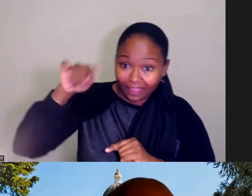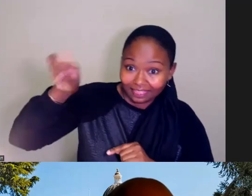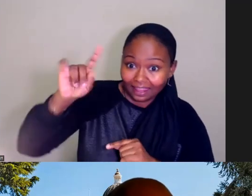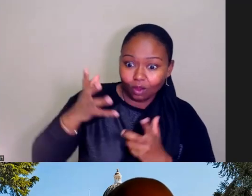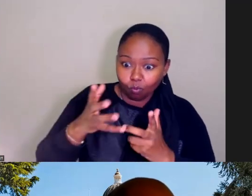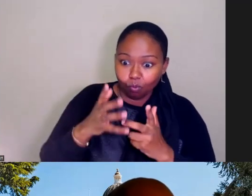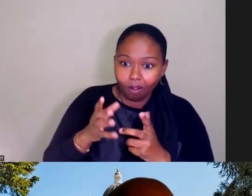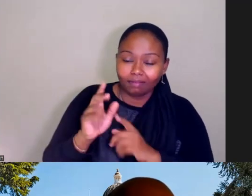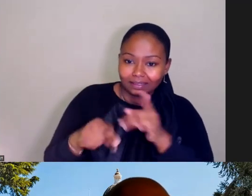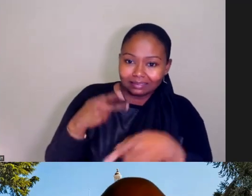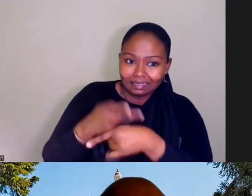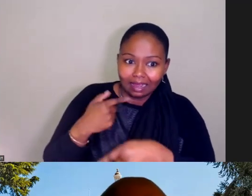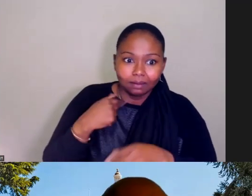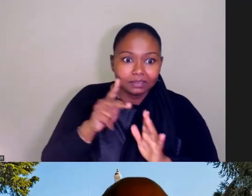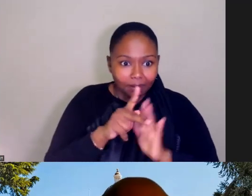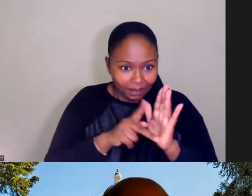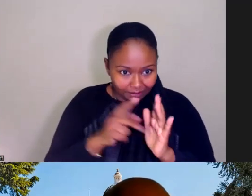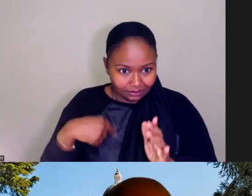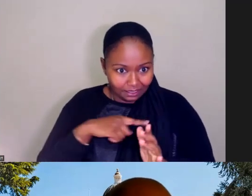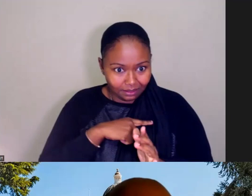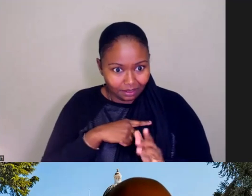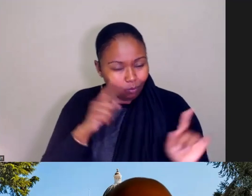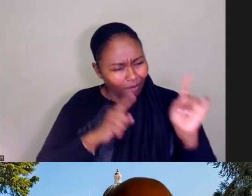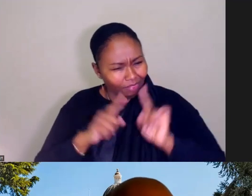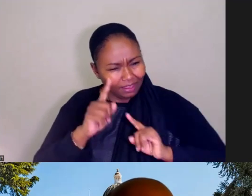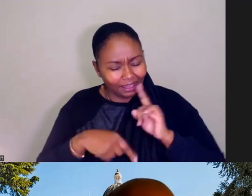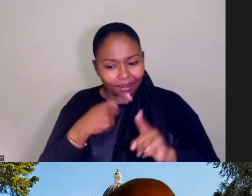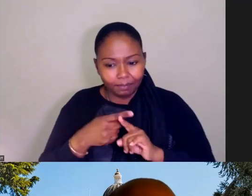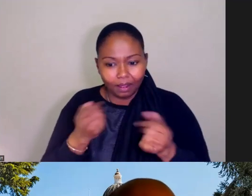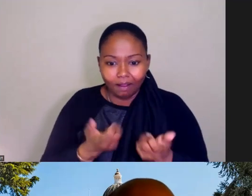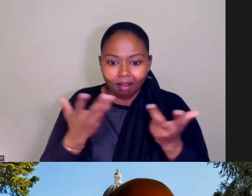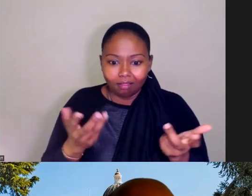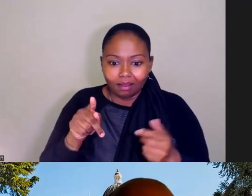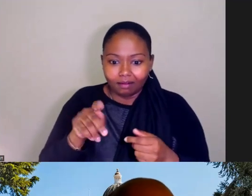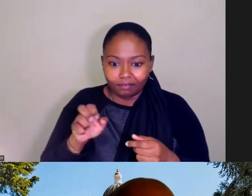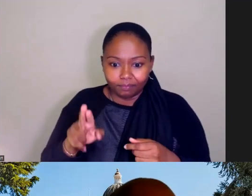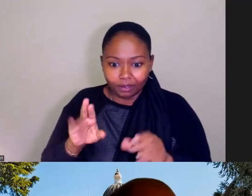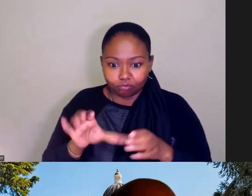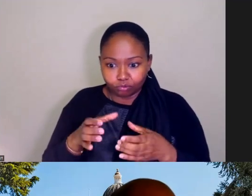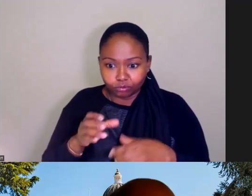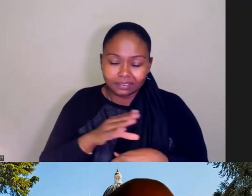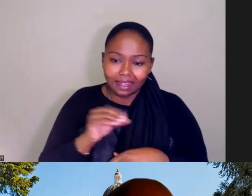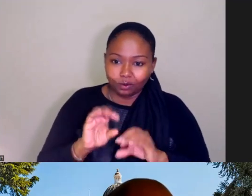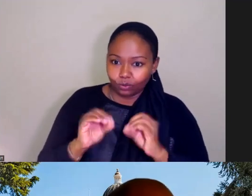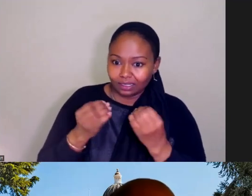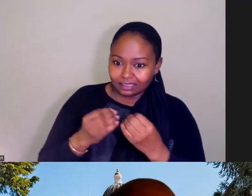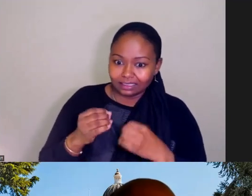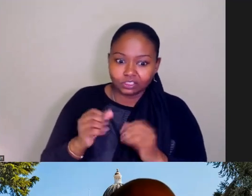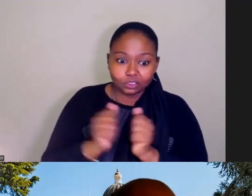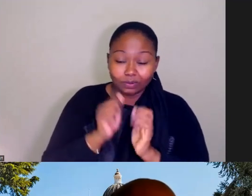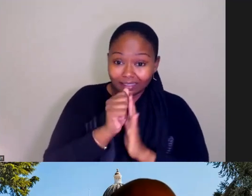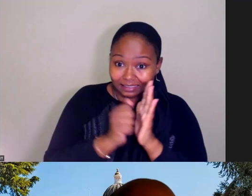types of policies that we're thinking about. A lot of the peer organizations and peer groups within the state